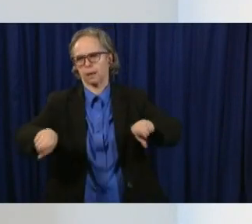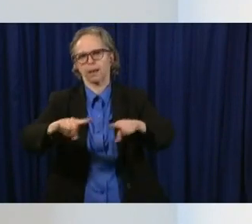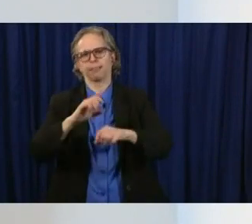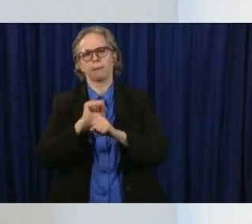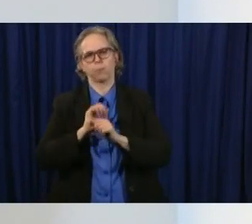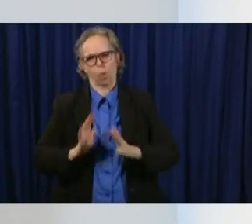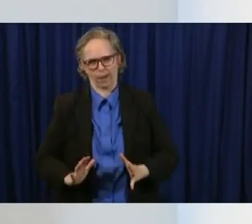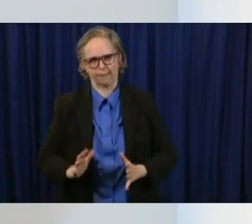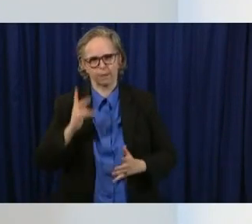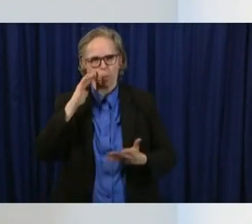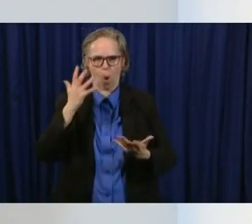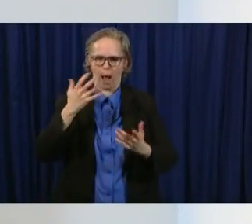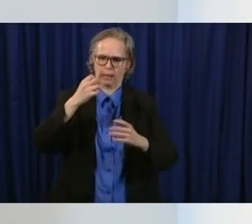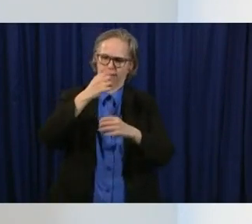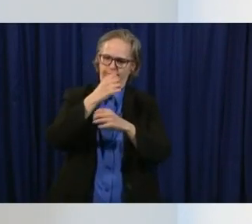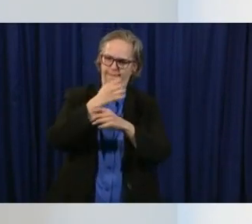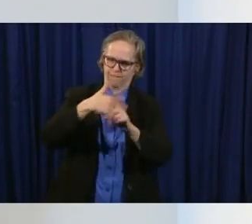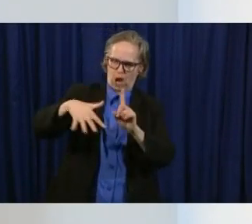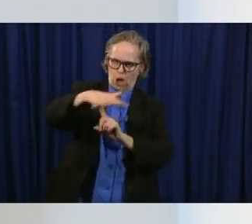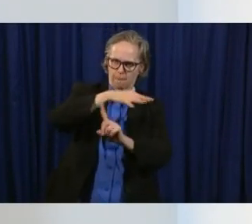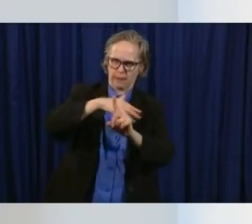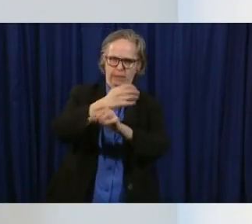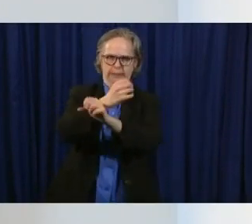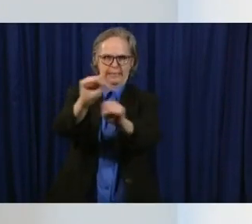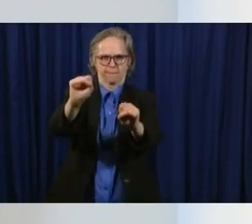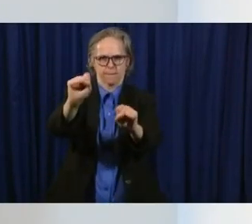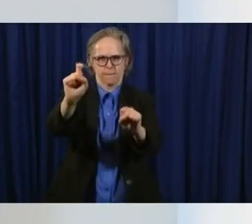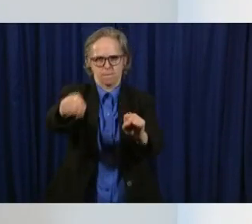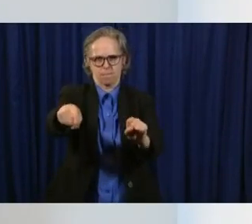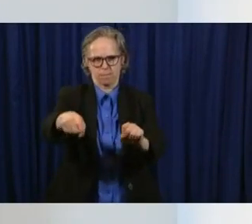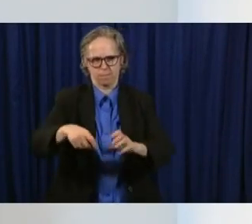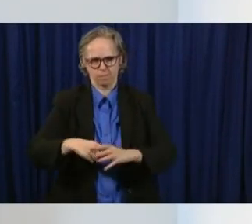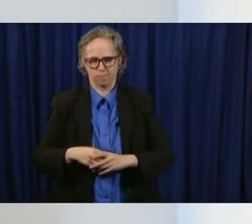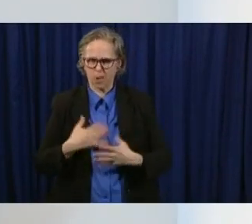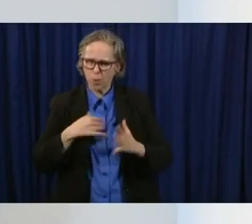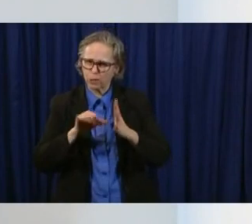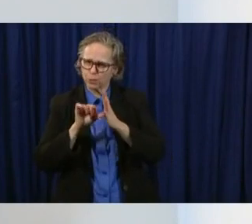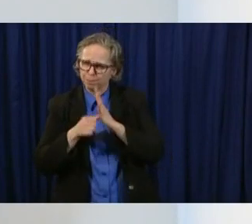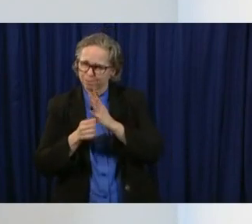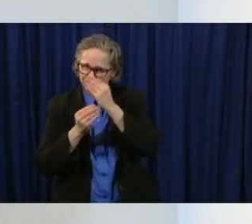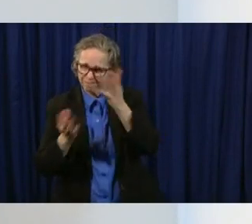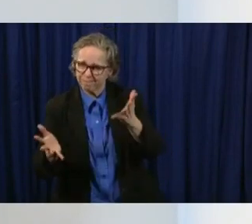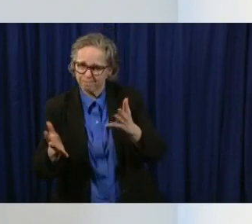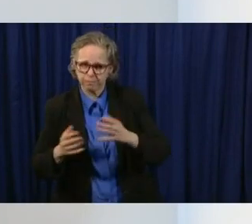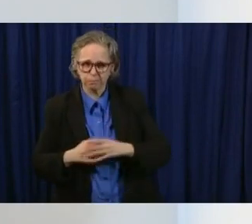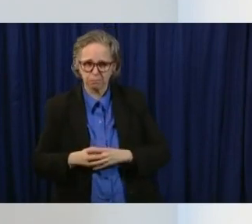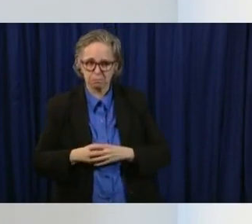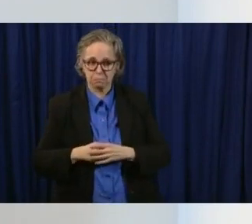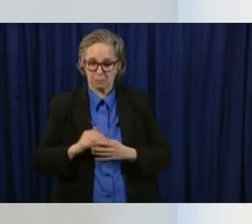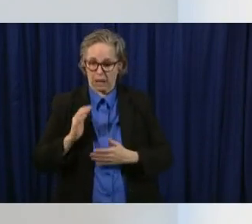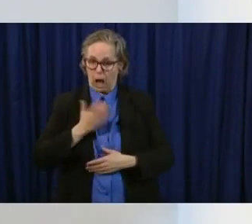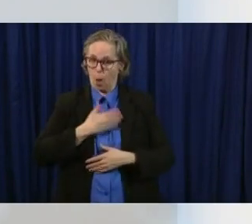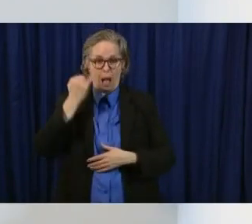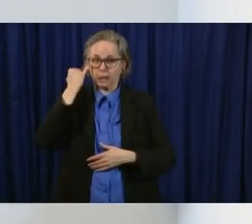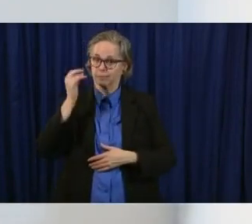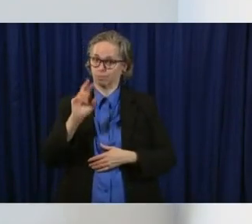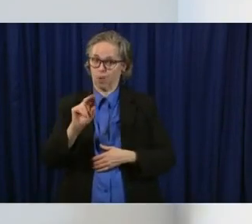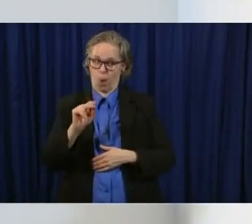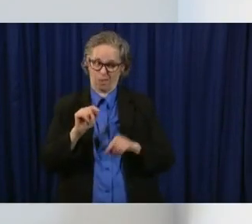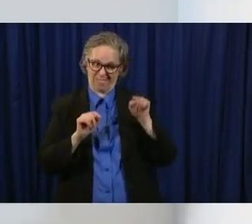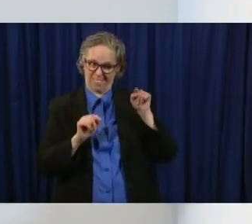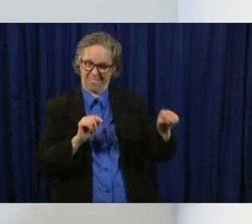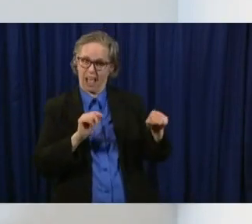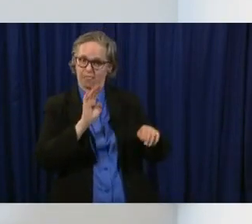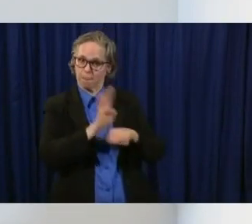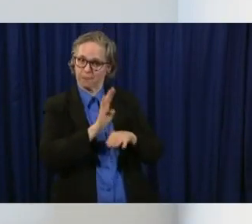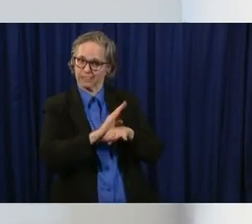building an environment that our customers will come back so i just wanted to take a moment to address that because i know we're getting some questions and and governor you